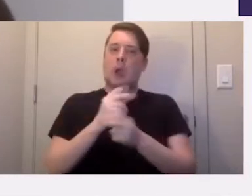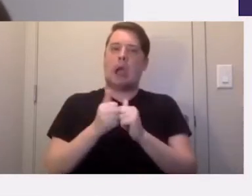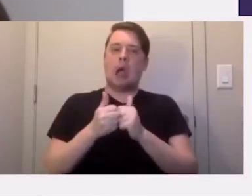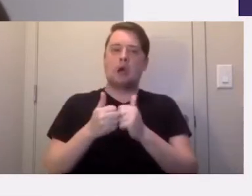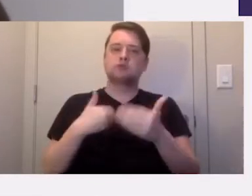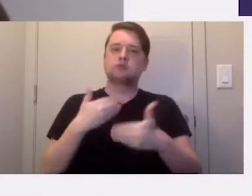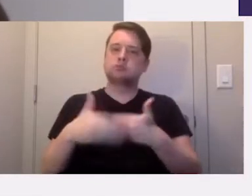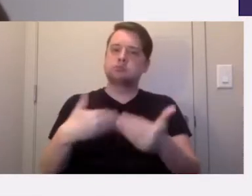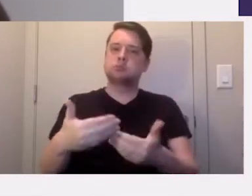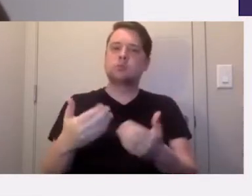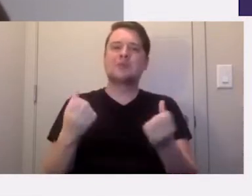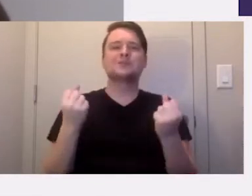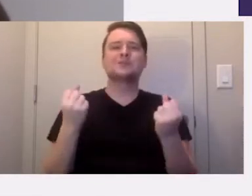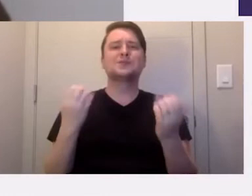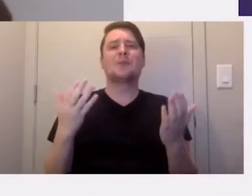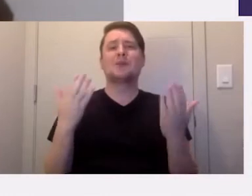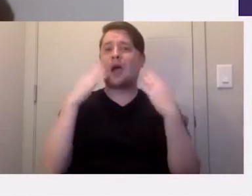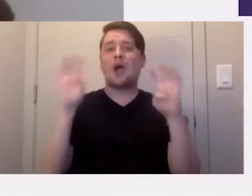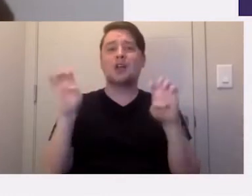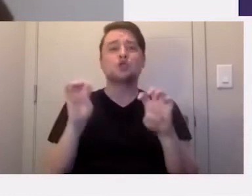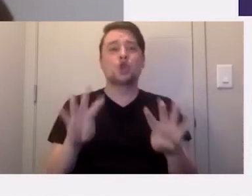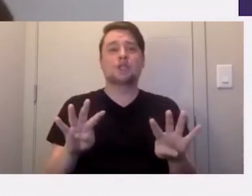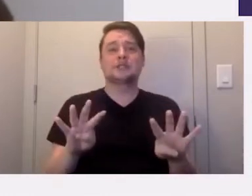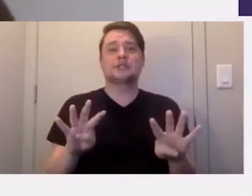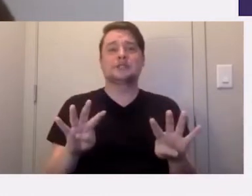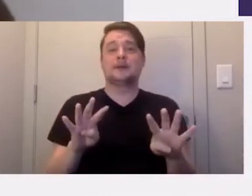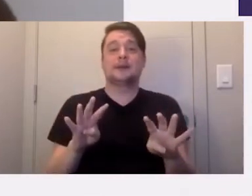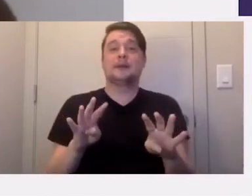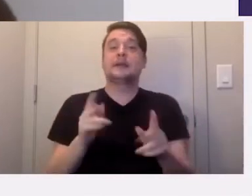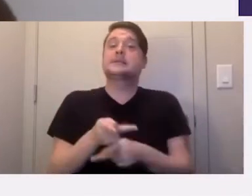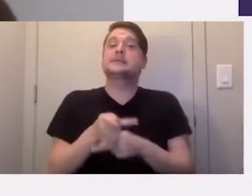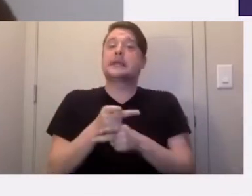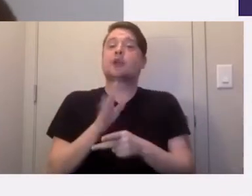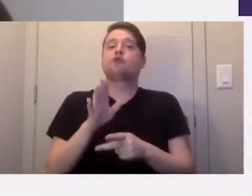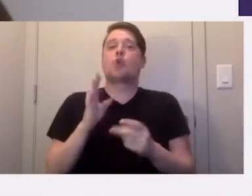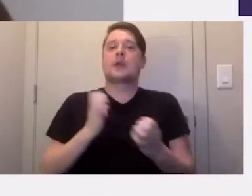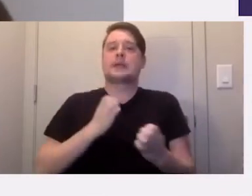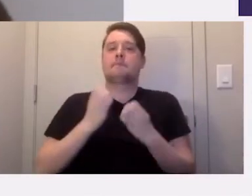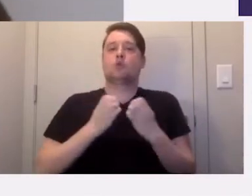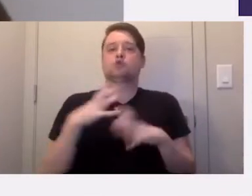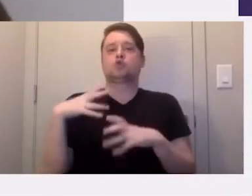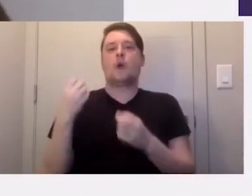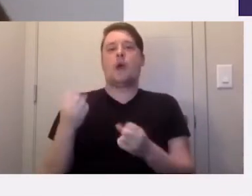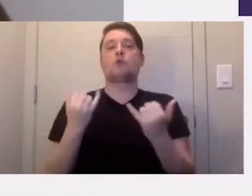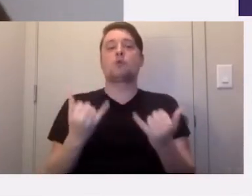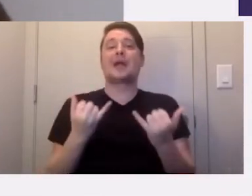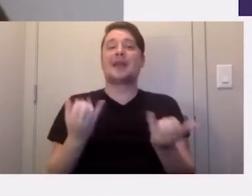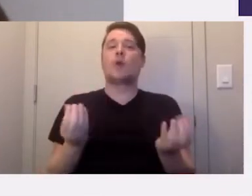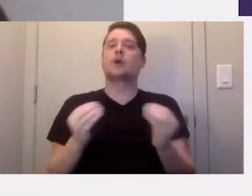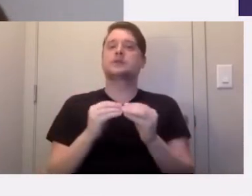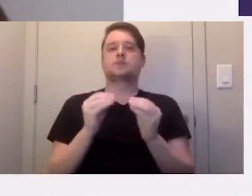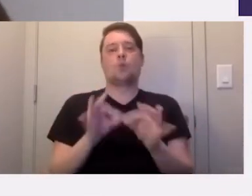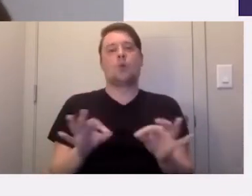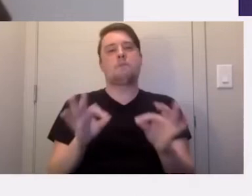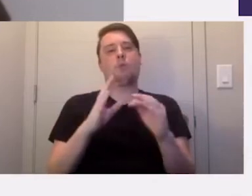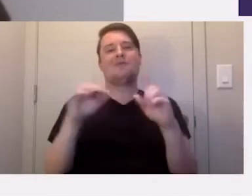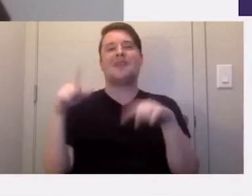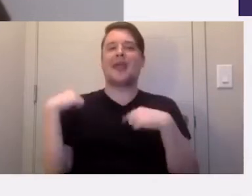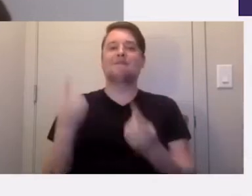with so much uncertainty. Taking care of your emotional health right now is more important than ever.